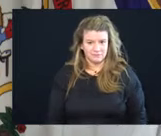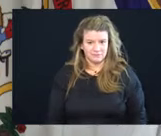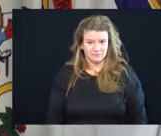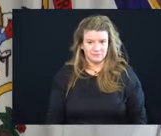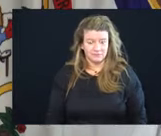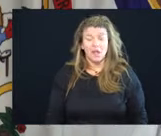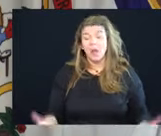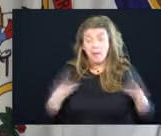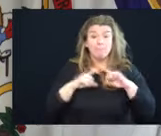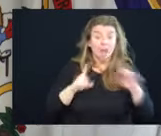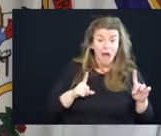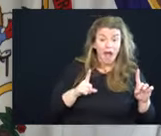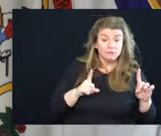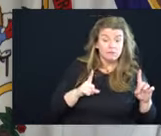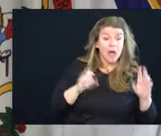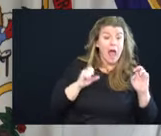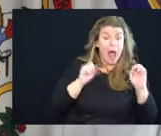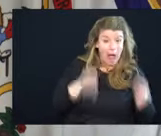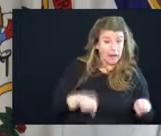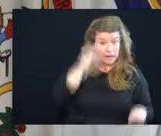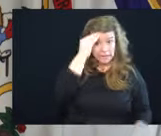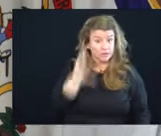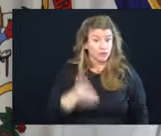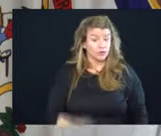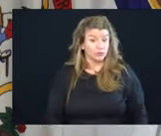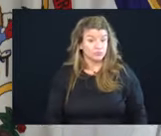I can tell you just this.